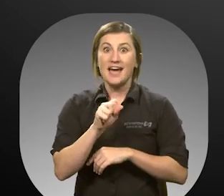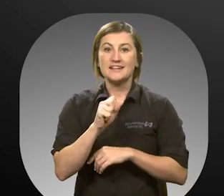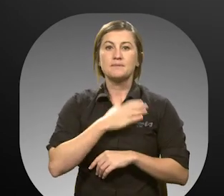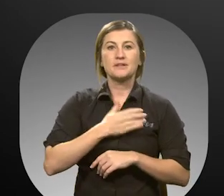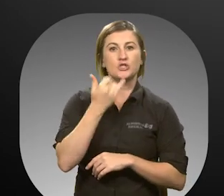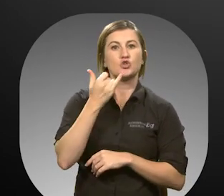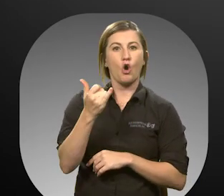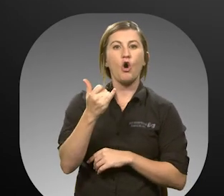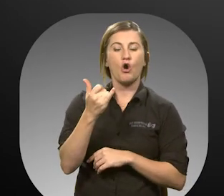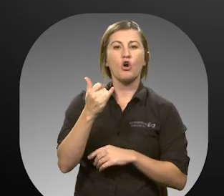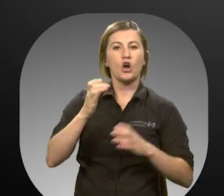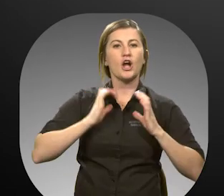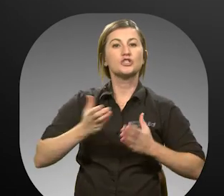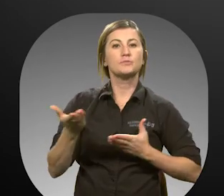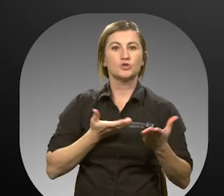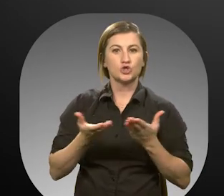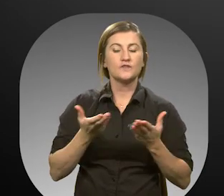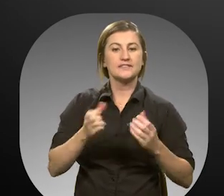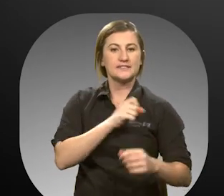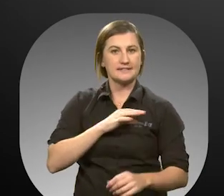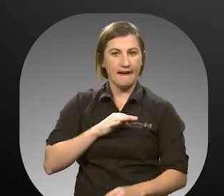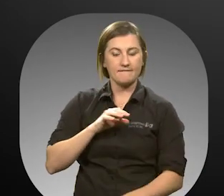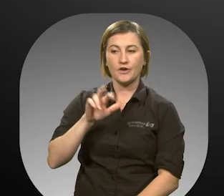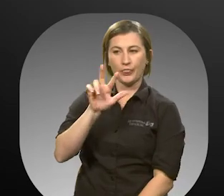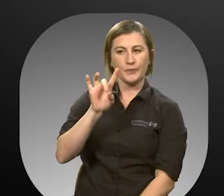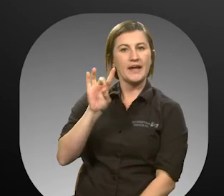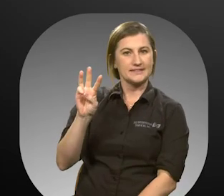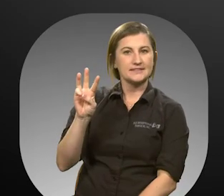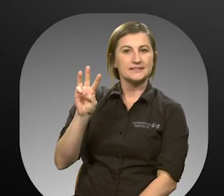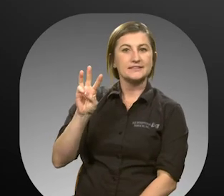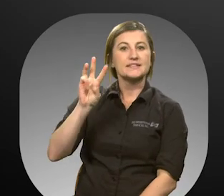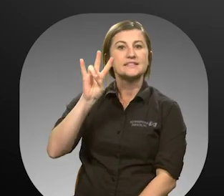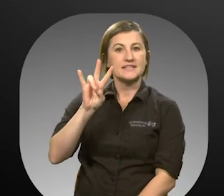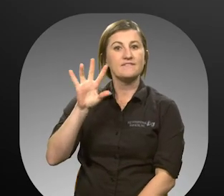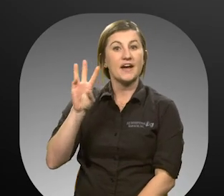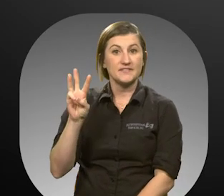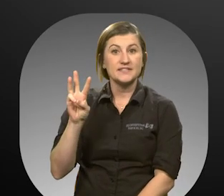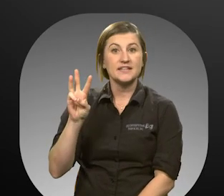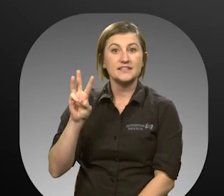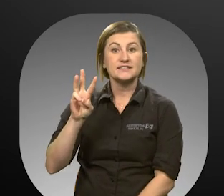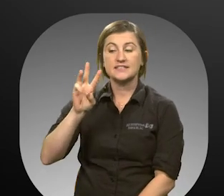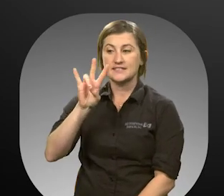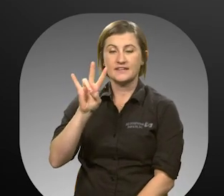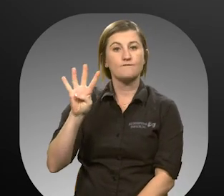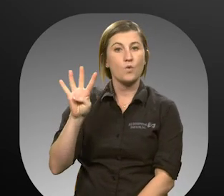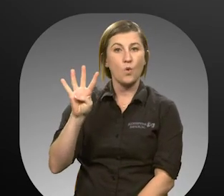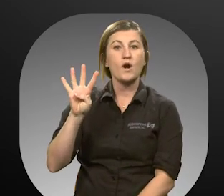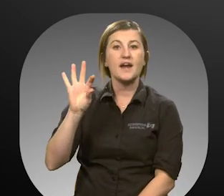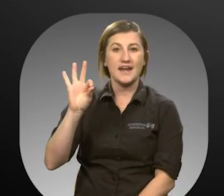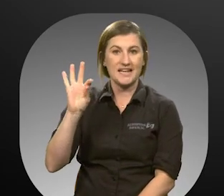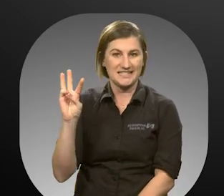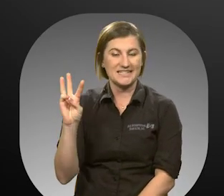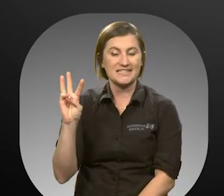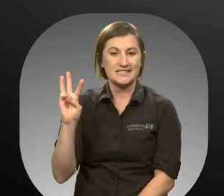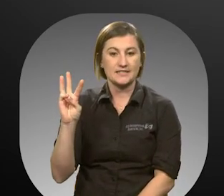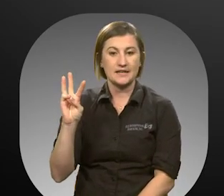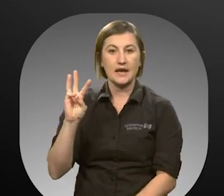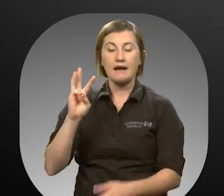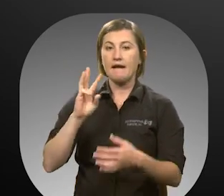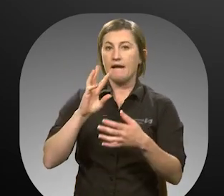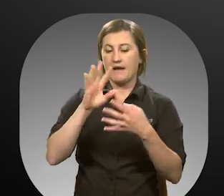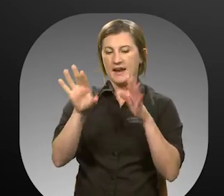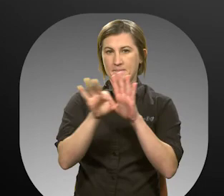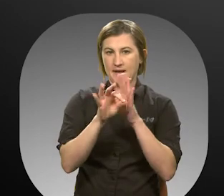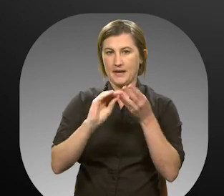please call Votran customer service staff at 386-756-7496, option